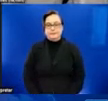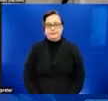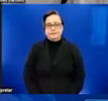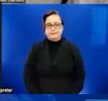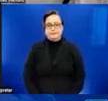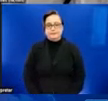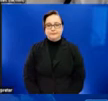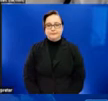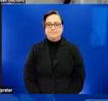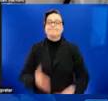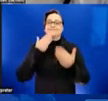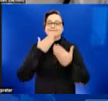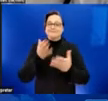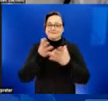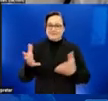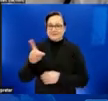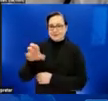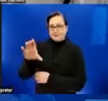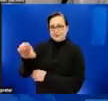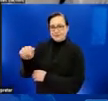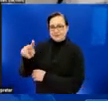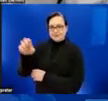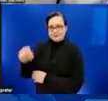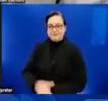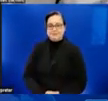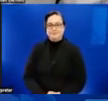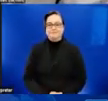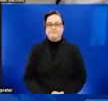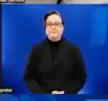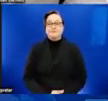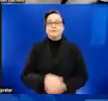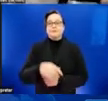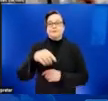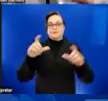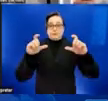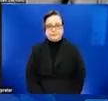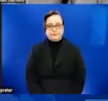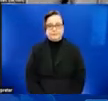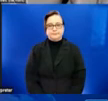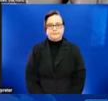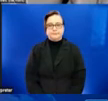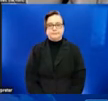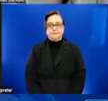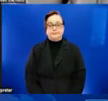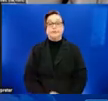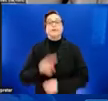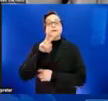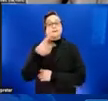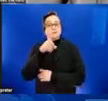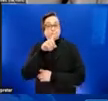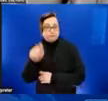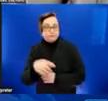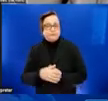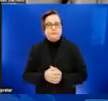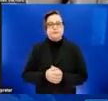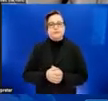Thank you so much, Dr. Carnes. Now let's move on to the questions and answers. How similar are U